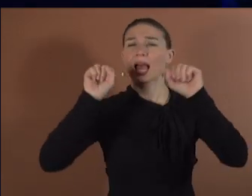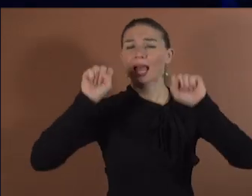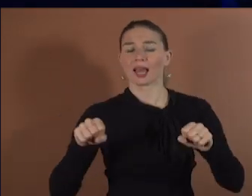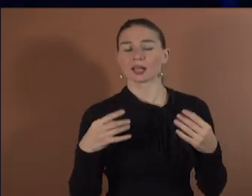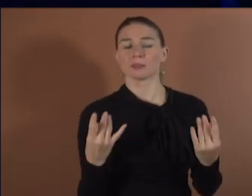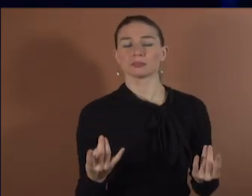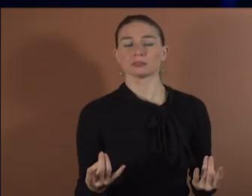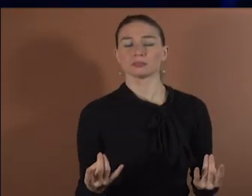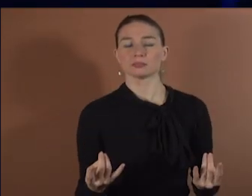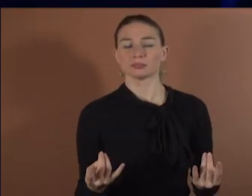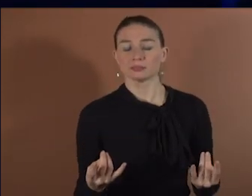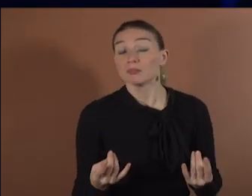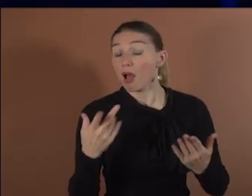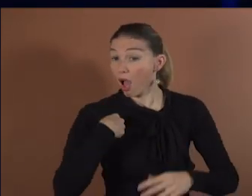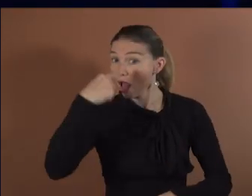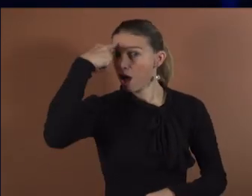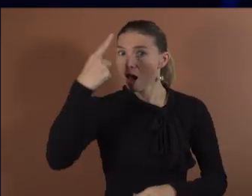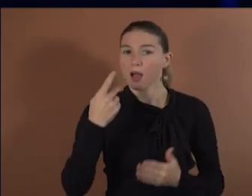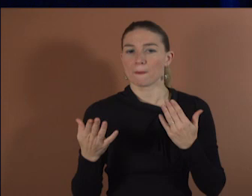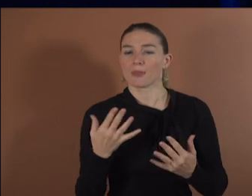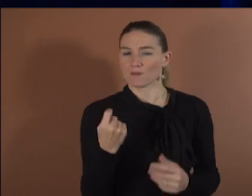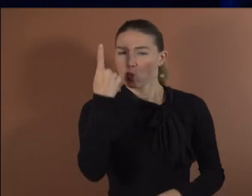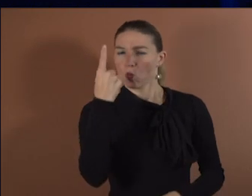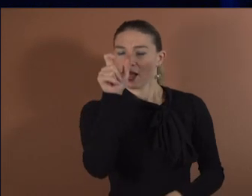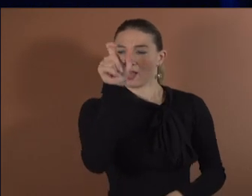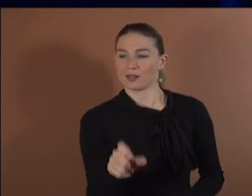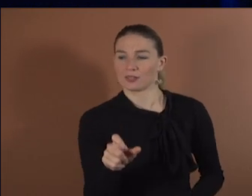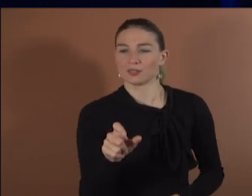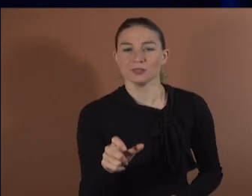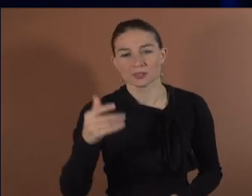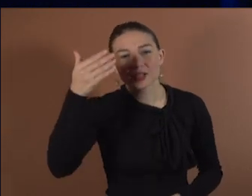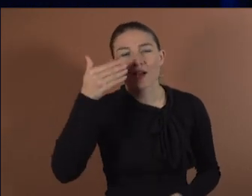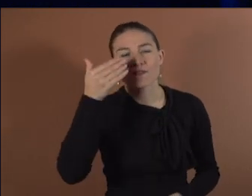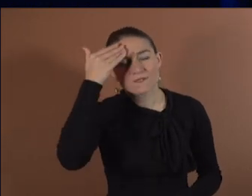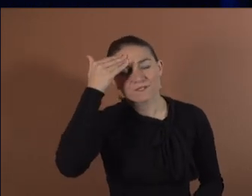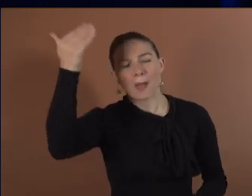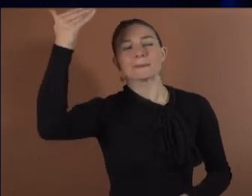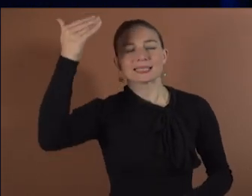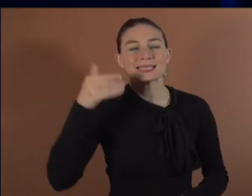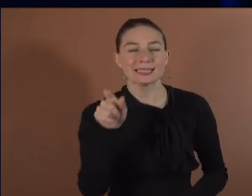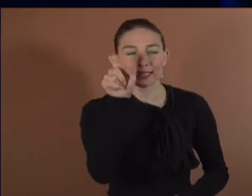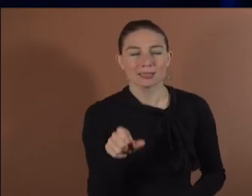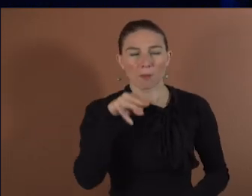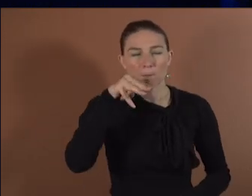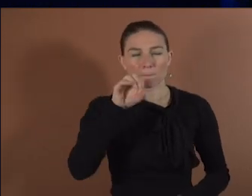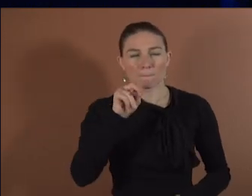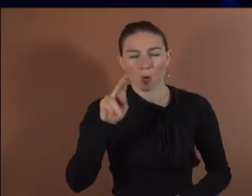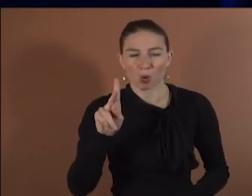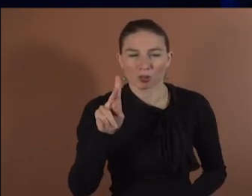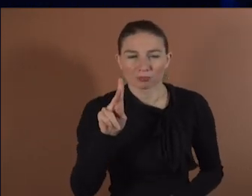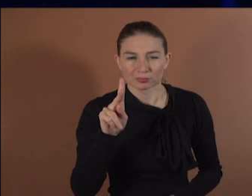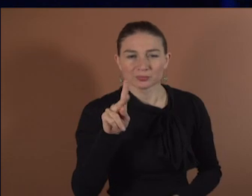could work with Mathieu Ricard, who is a famous meditator. He is a Buddhist monk residing in a monastery in Nepal.